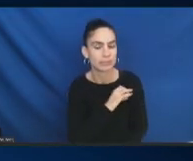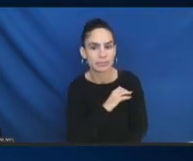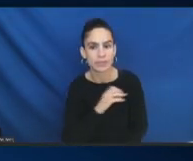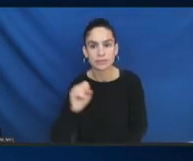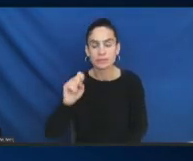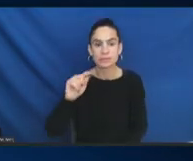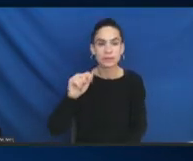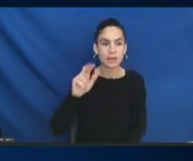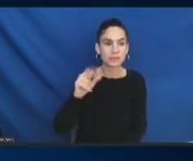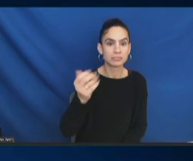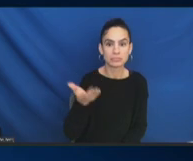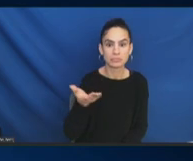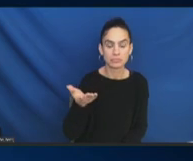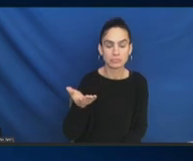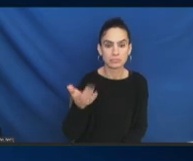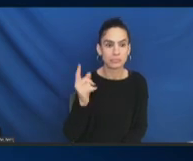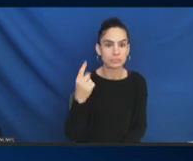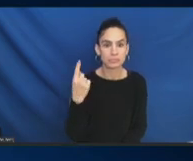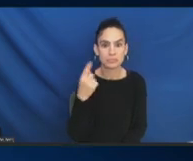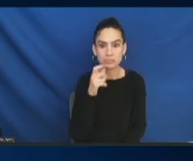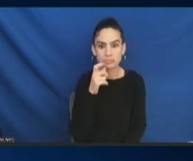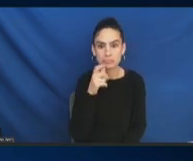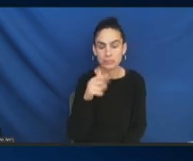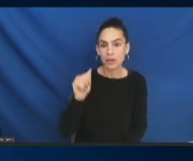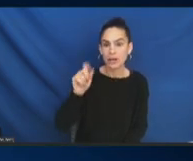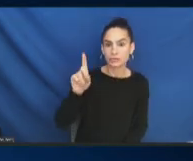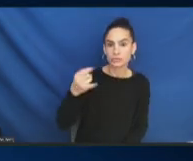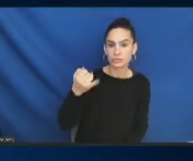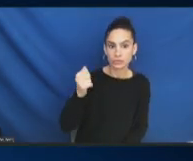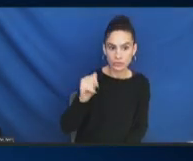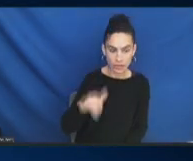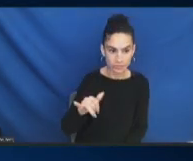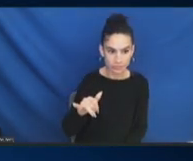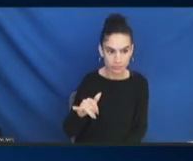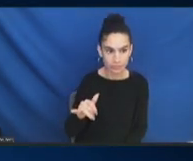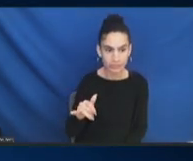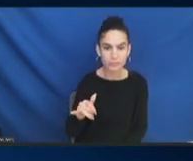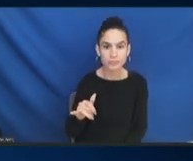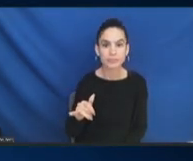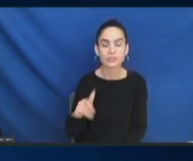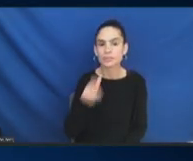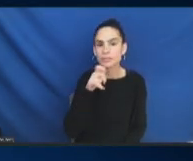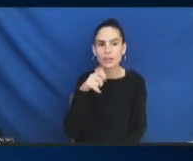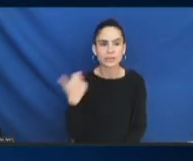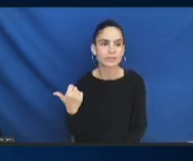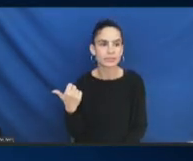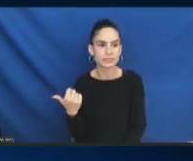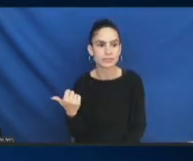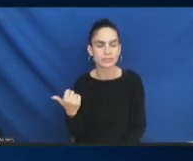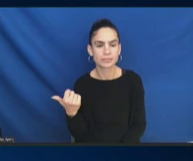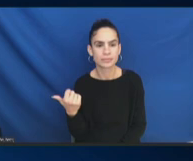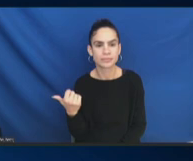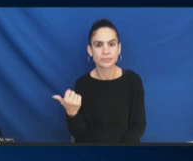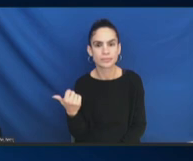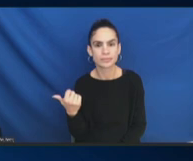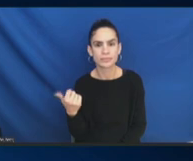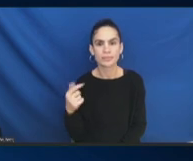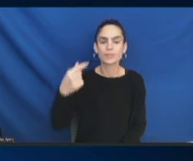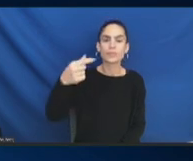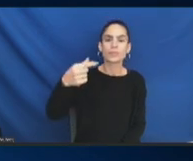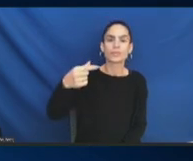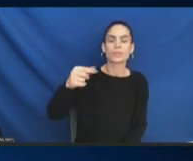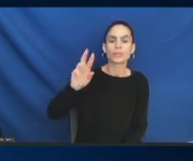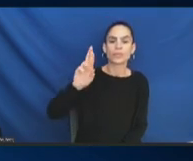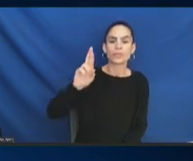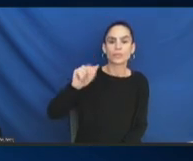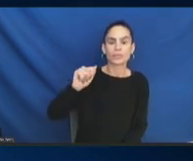Ajay? Who else? Shame? Grace? Simon. Kai